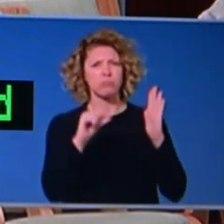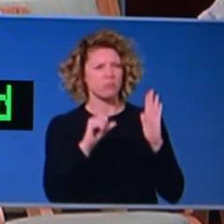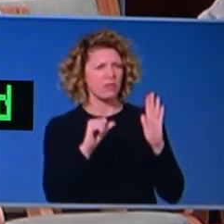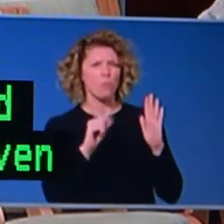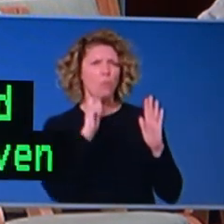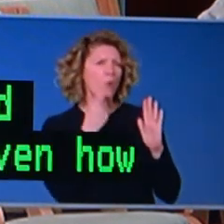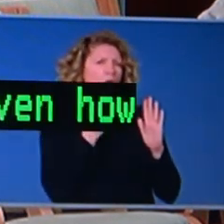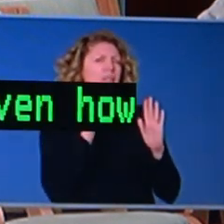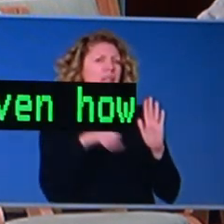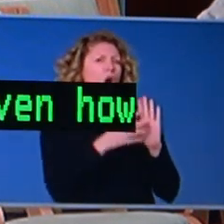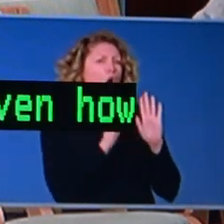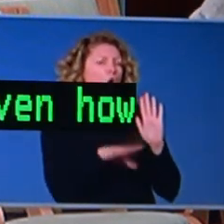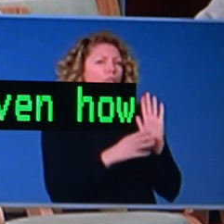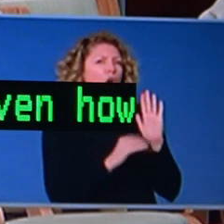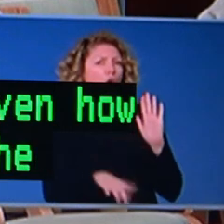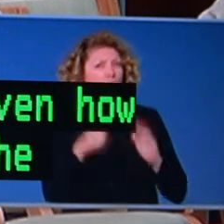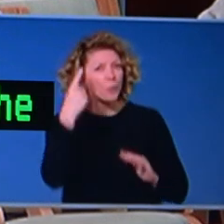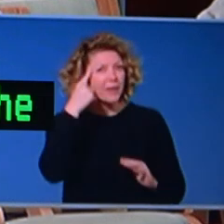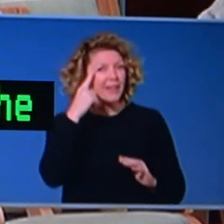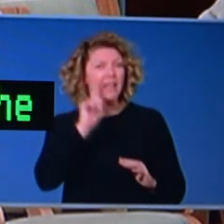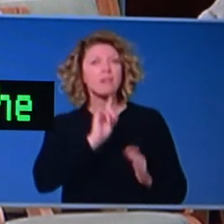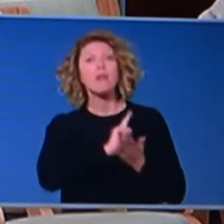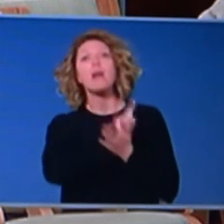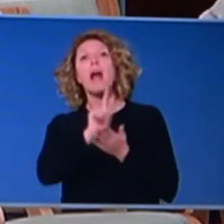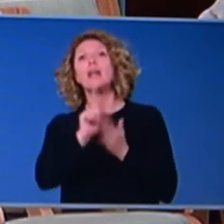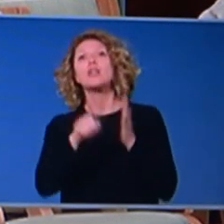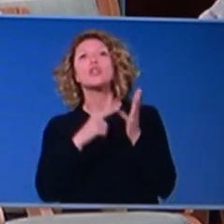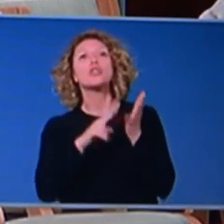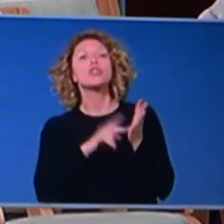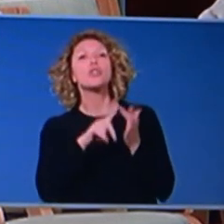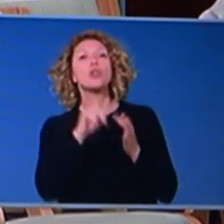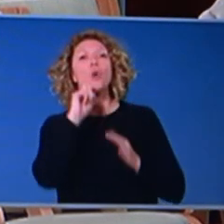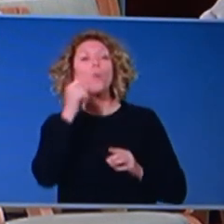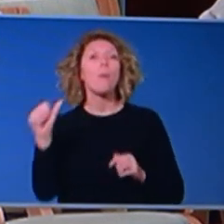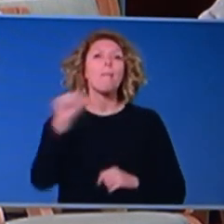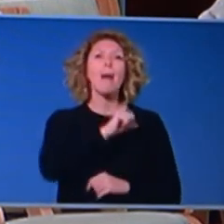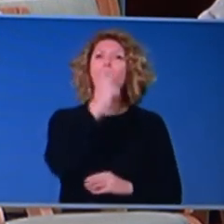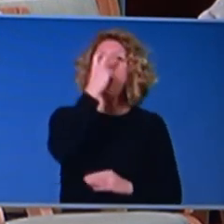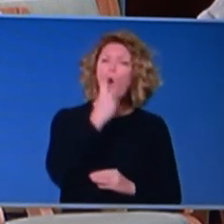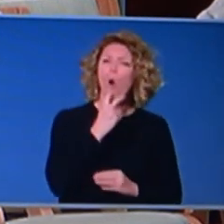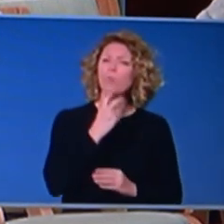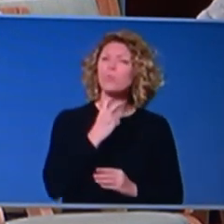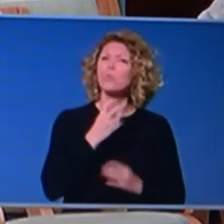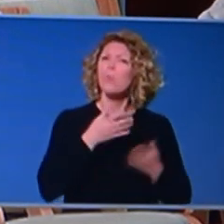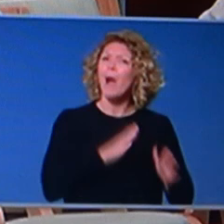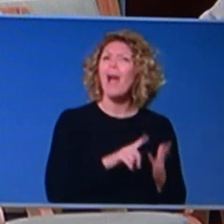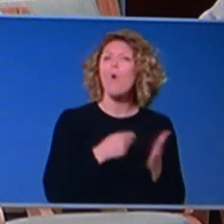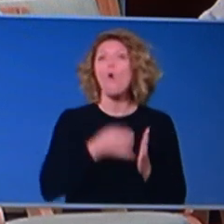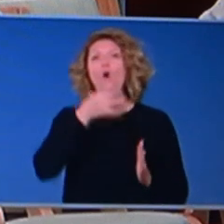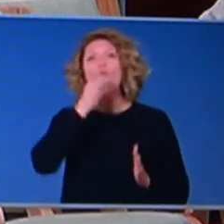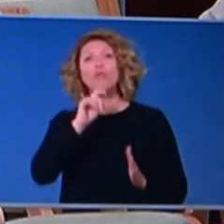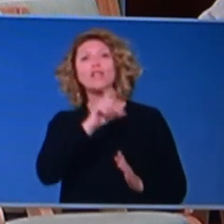do you think that we'll be in a position at the end of June to revert to the old child care arrangements or would the free child care possibly be extended?